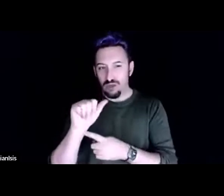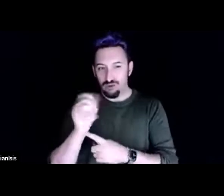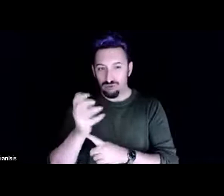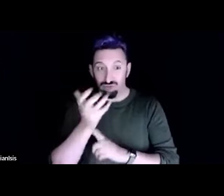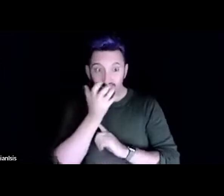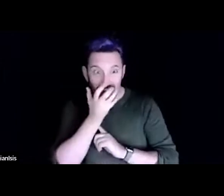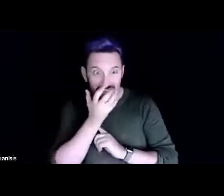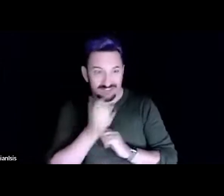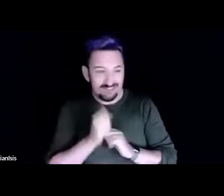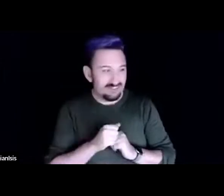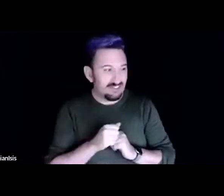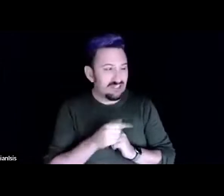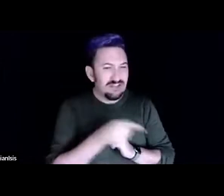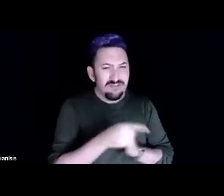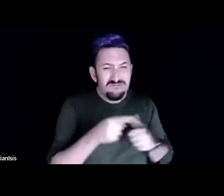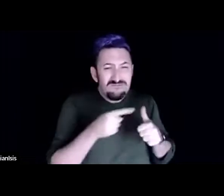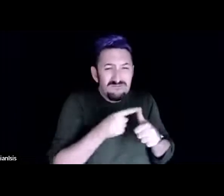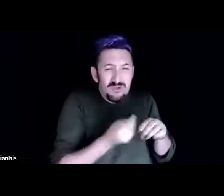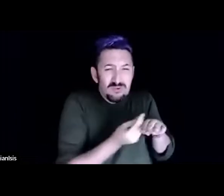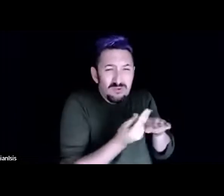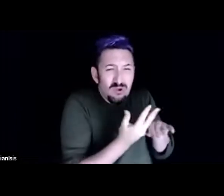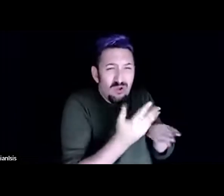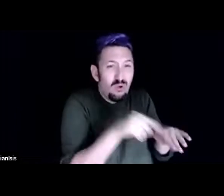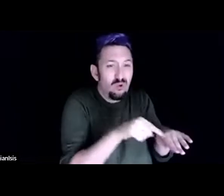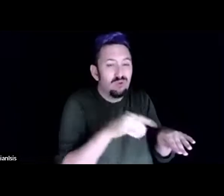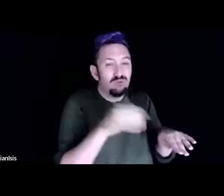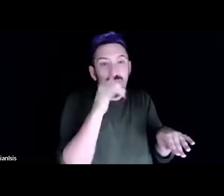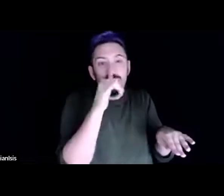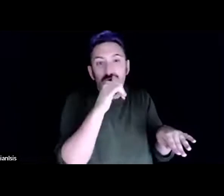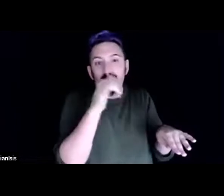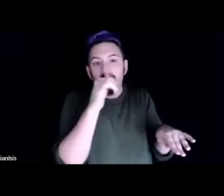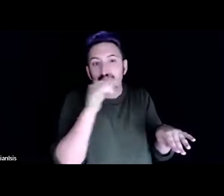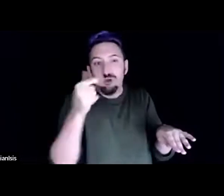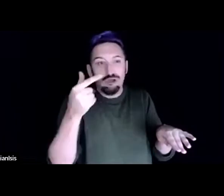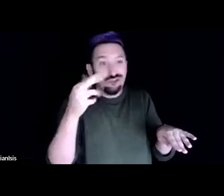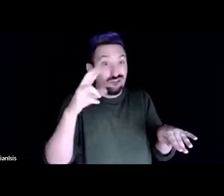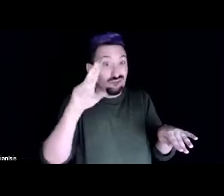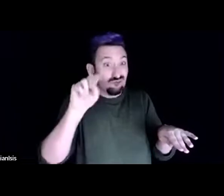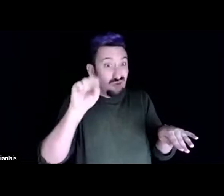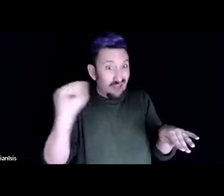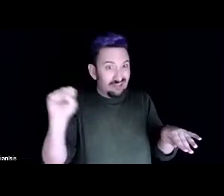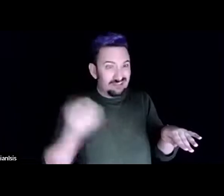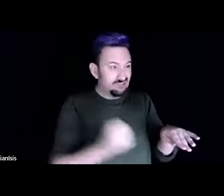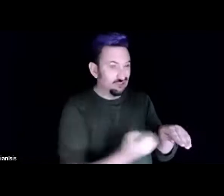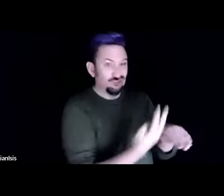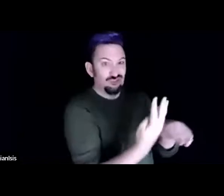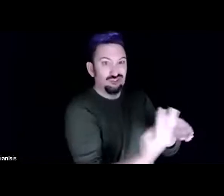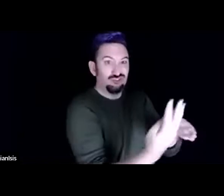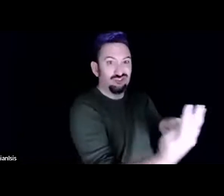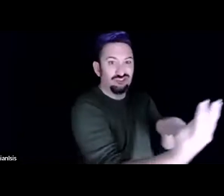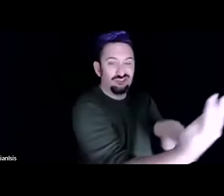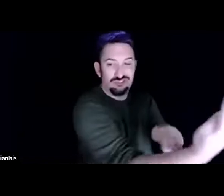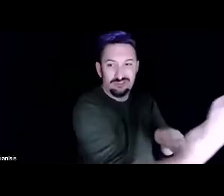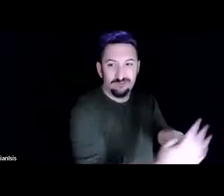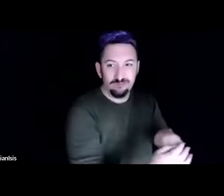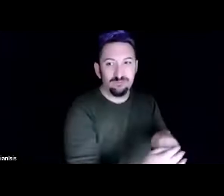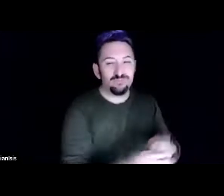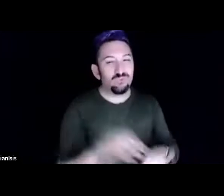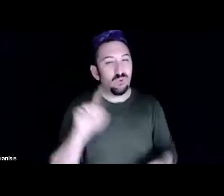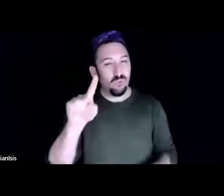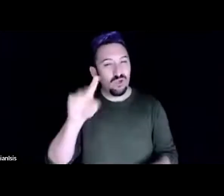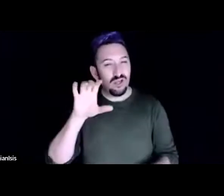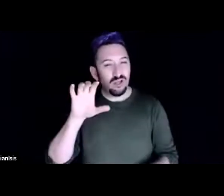had crazy bermuda grass right 100 square foot and it required